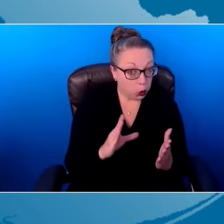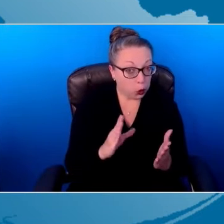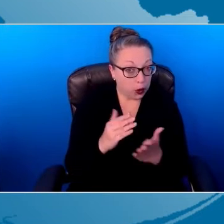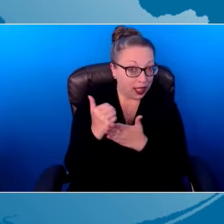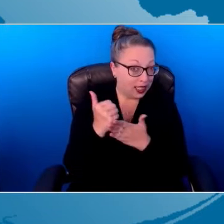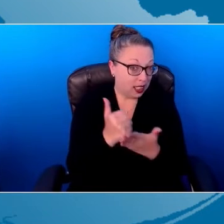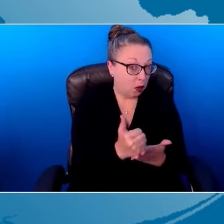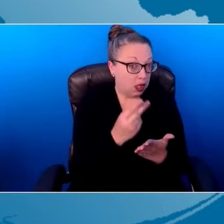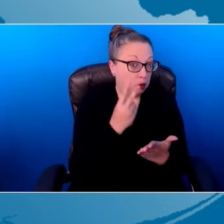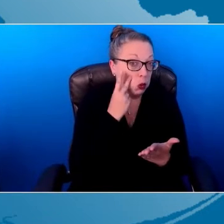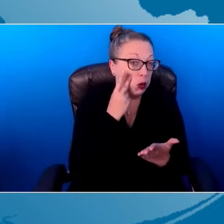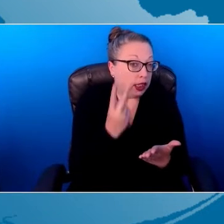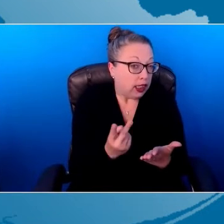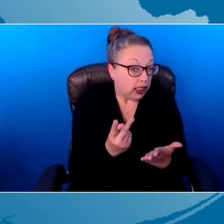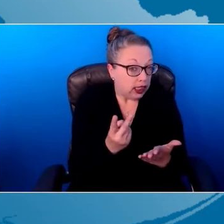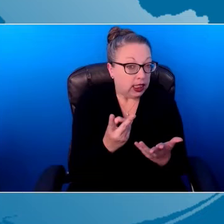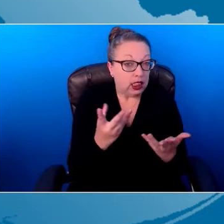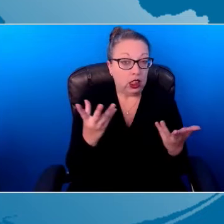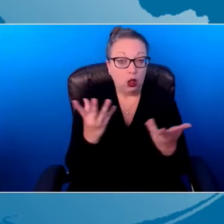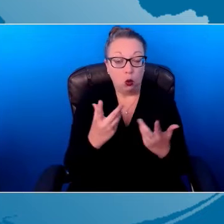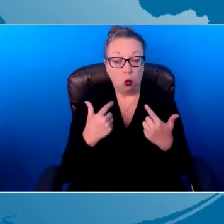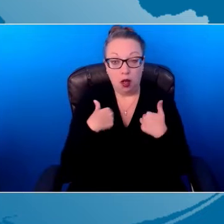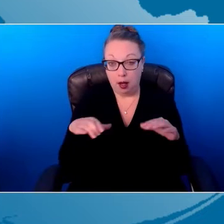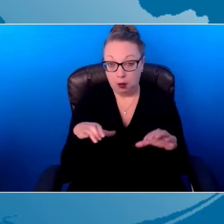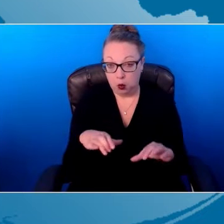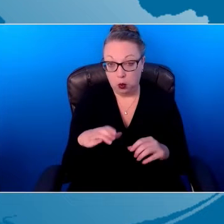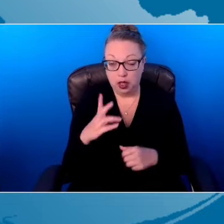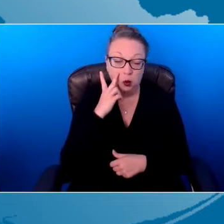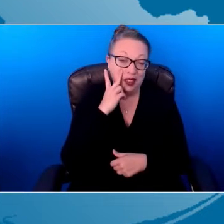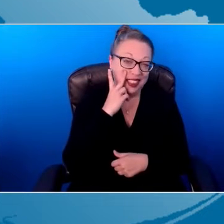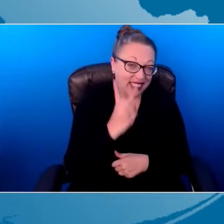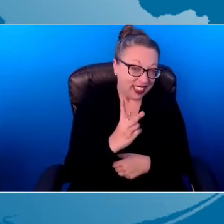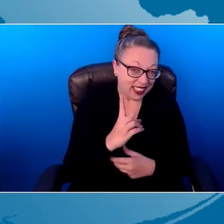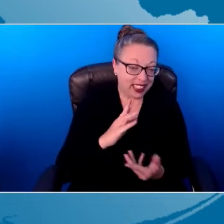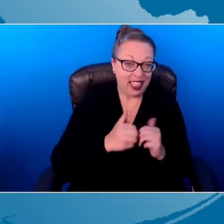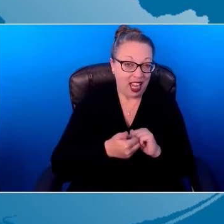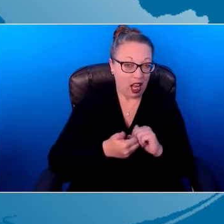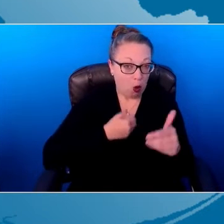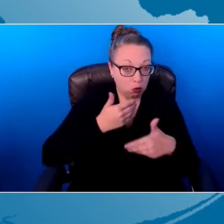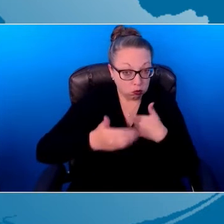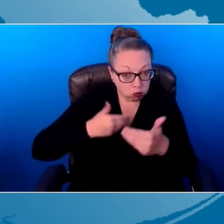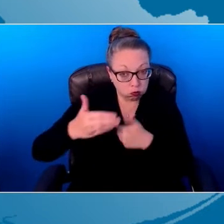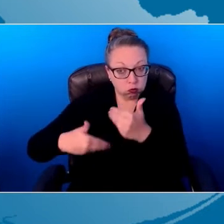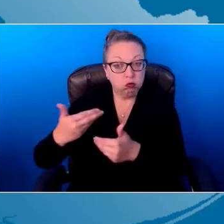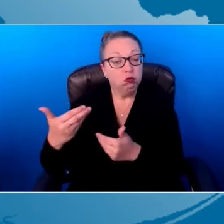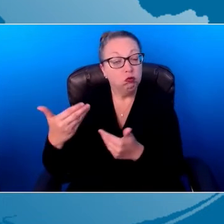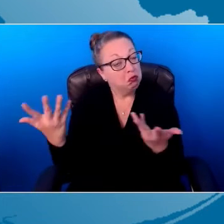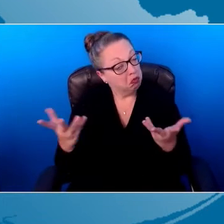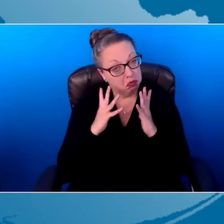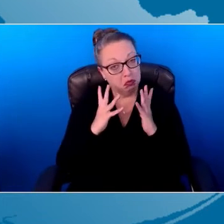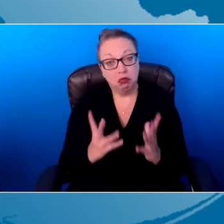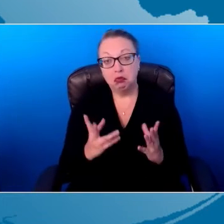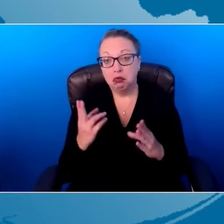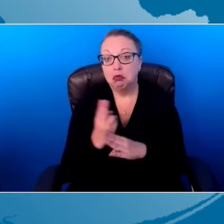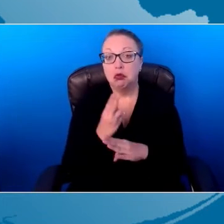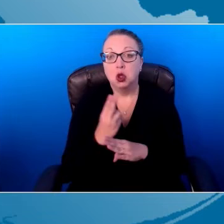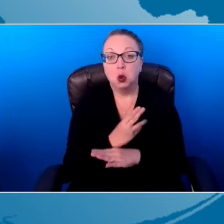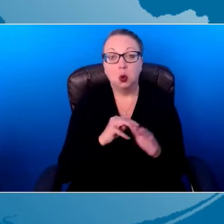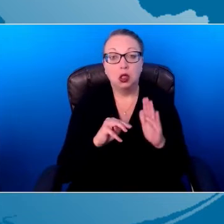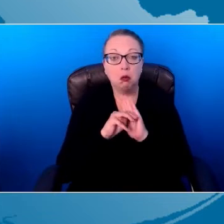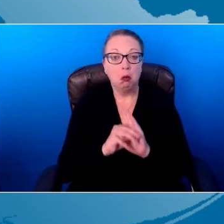doing and to see how it's working, then I can use modeling. I can show.